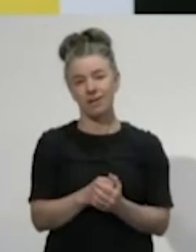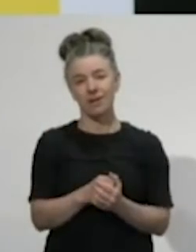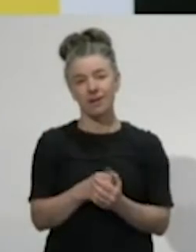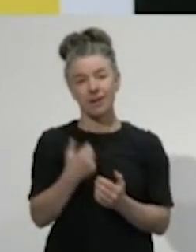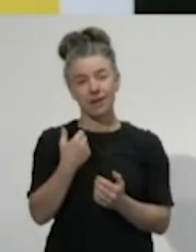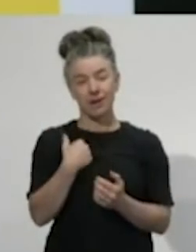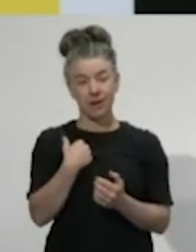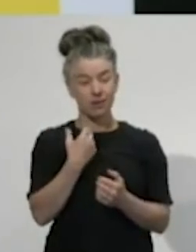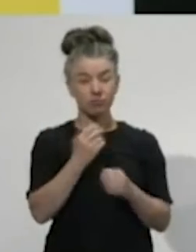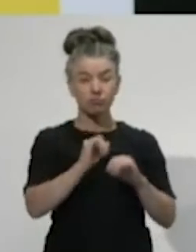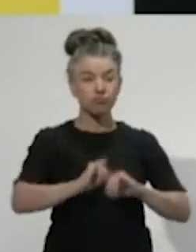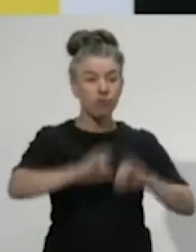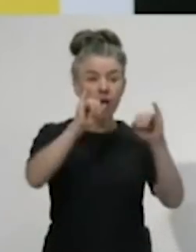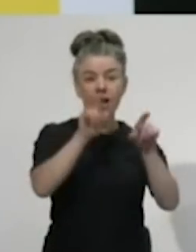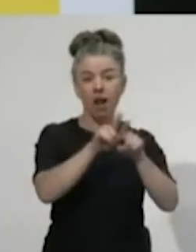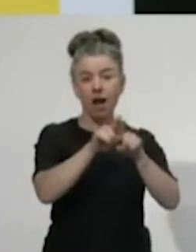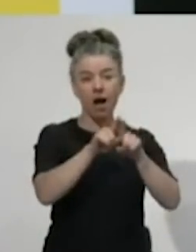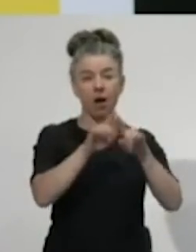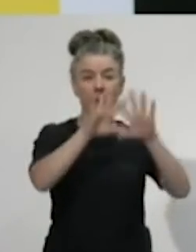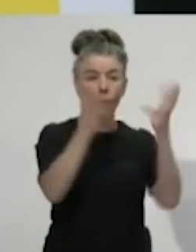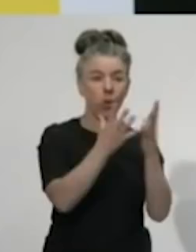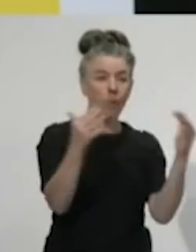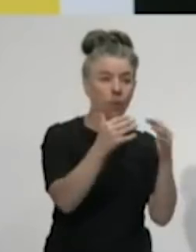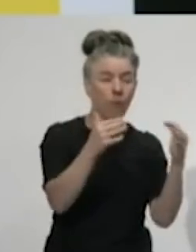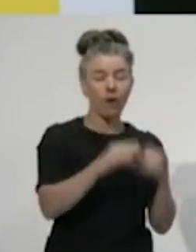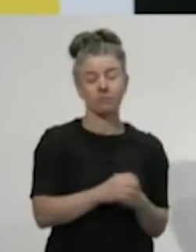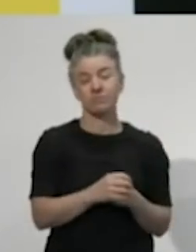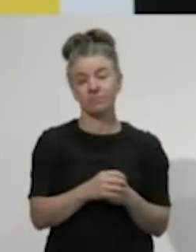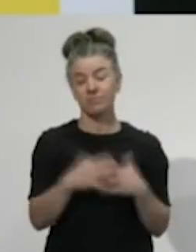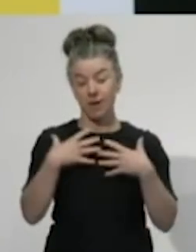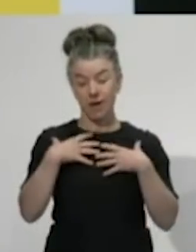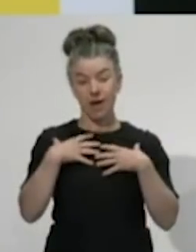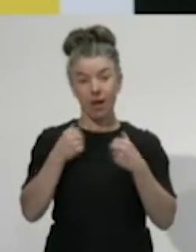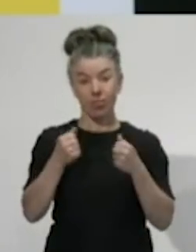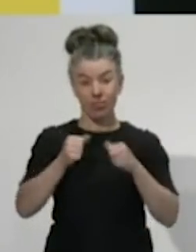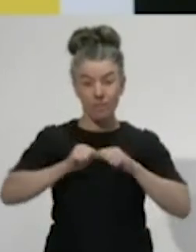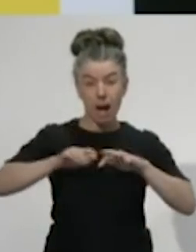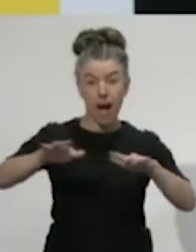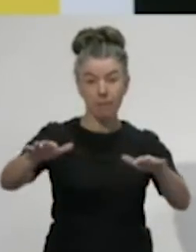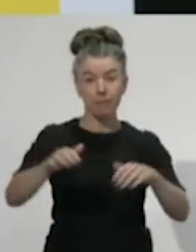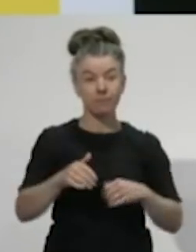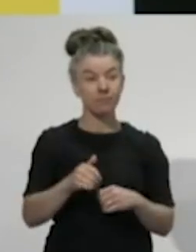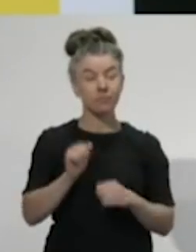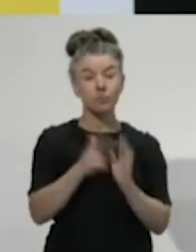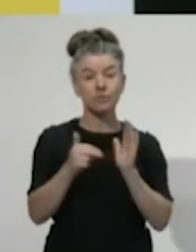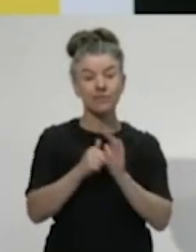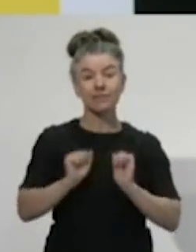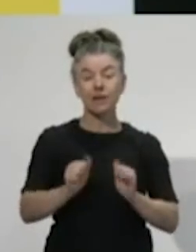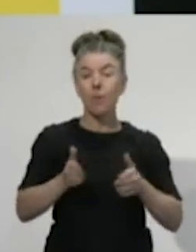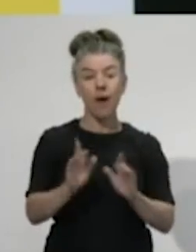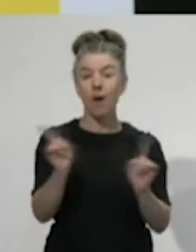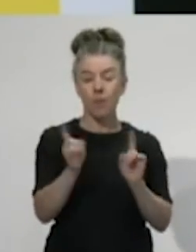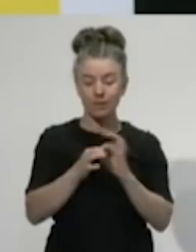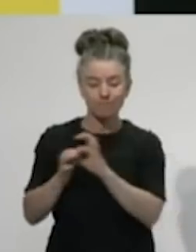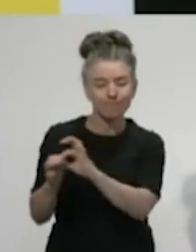external crisis, be it a Great Depression, a World War or now a global health pandemic, our instinct has been to come together as